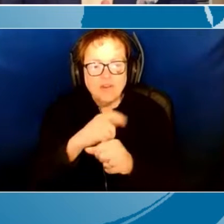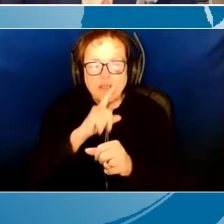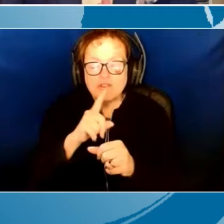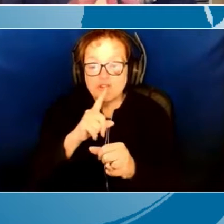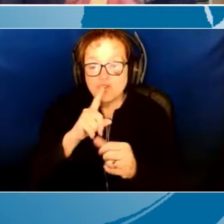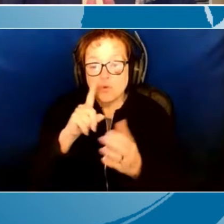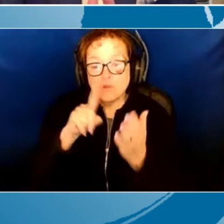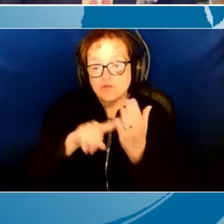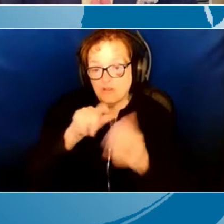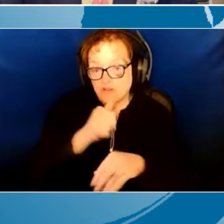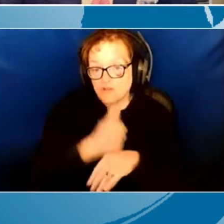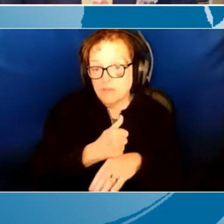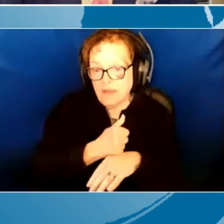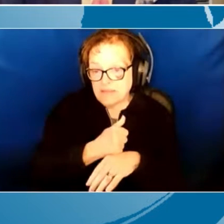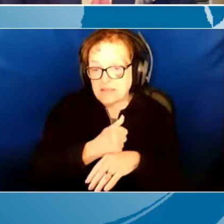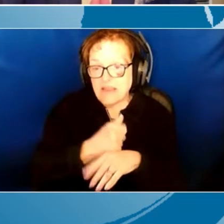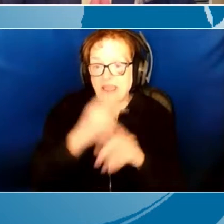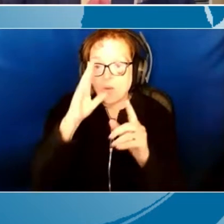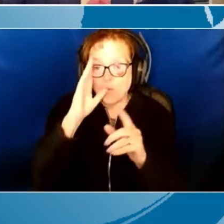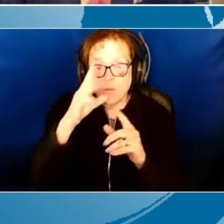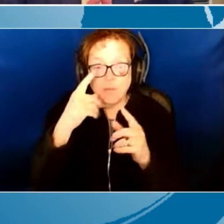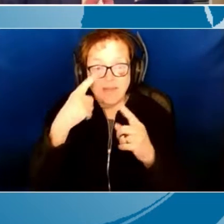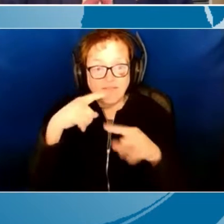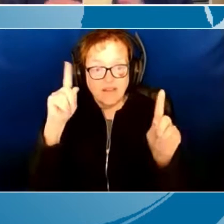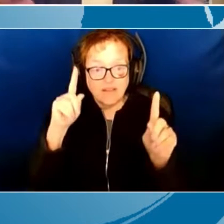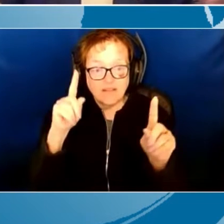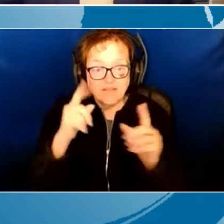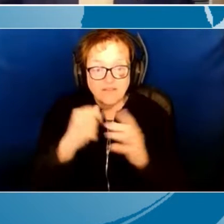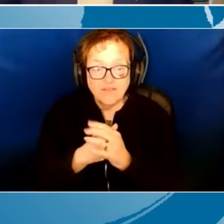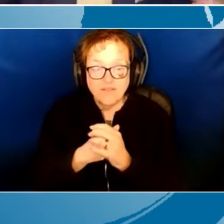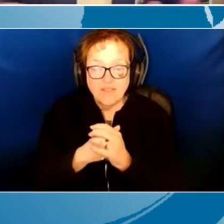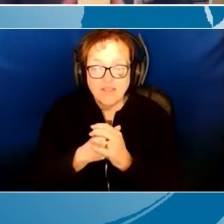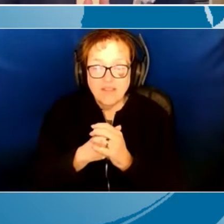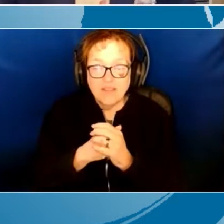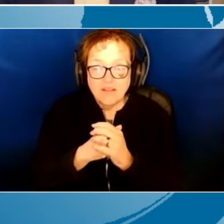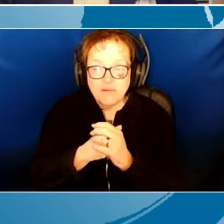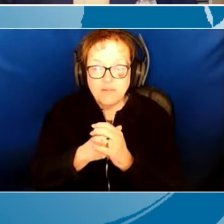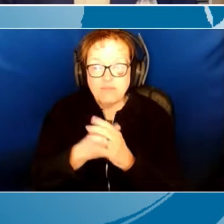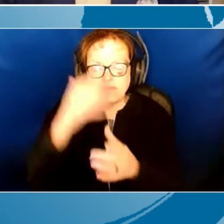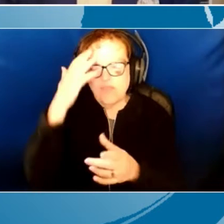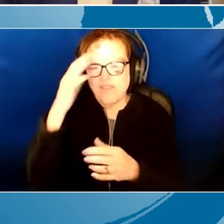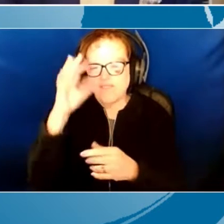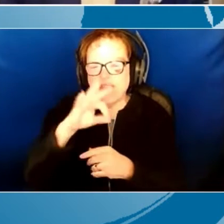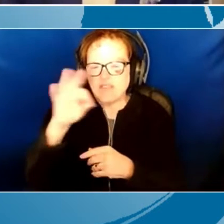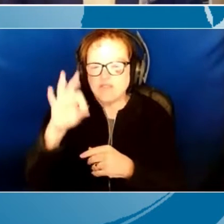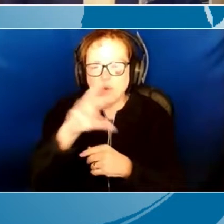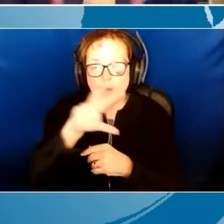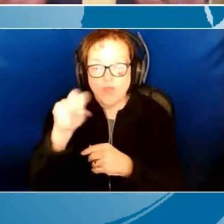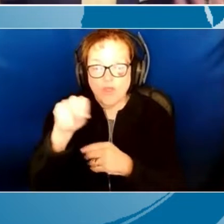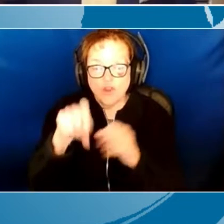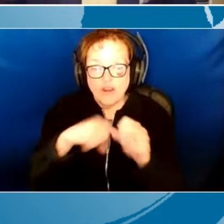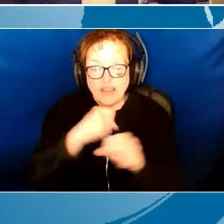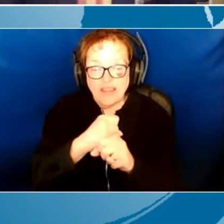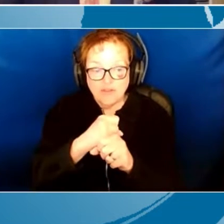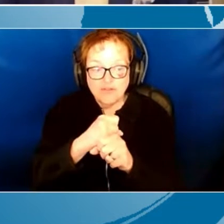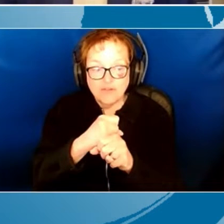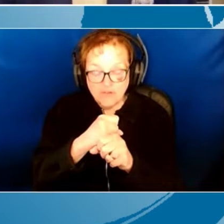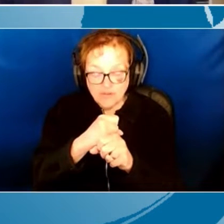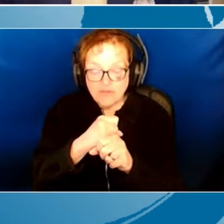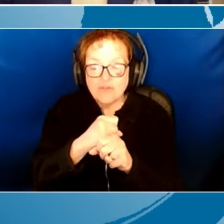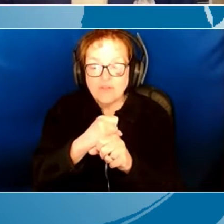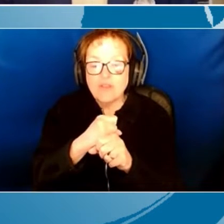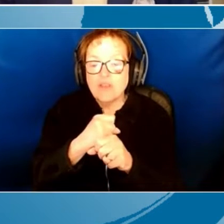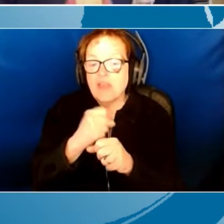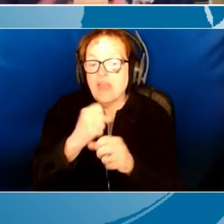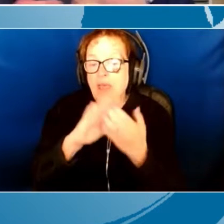research-based and that it was going to be effective. Now, you know, fast forward 30 years, and coaching has become more